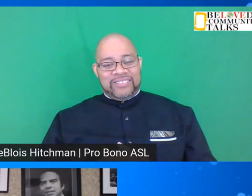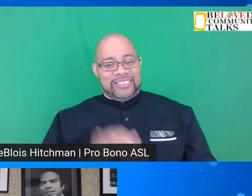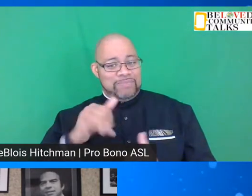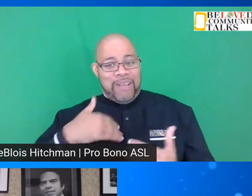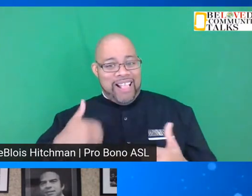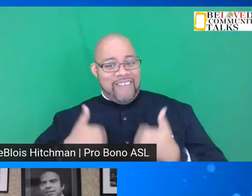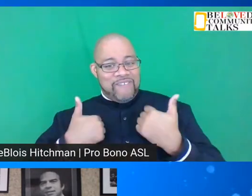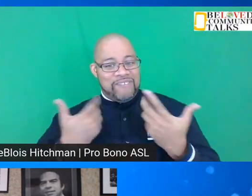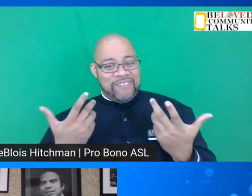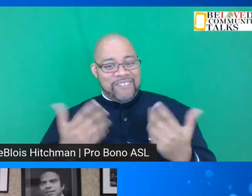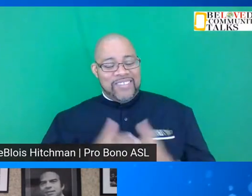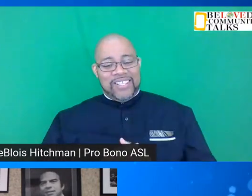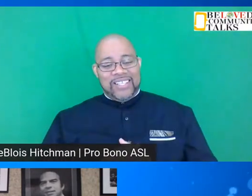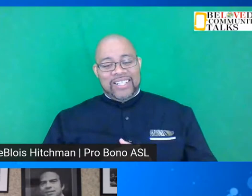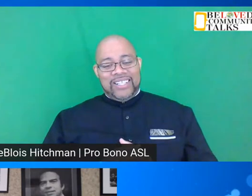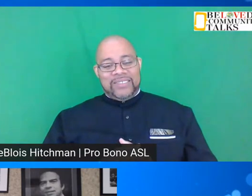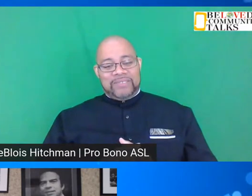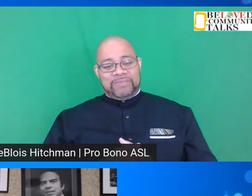And